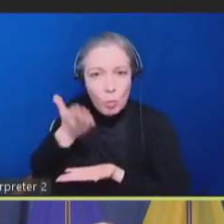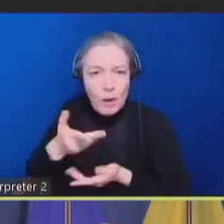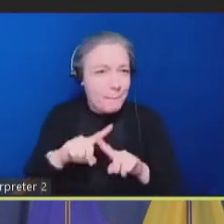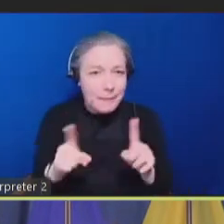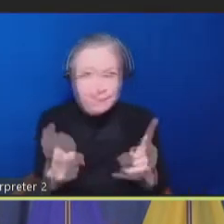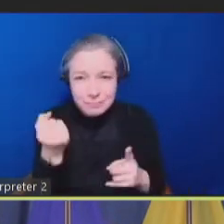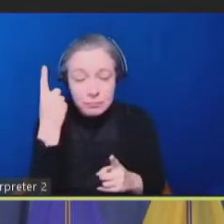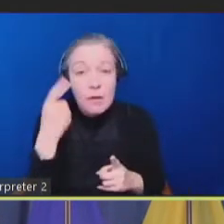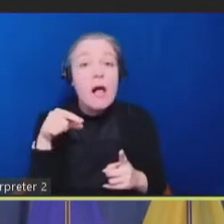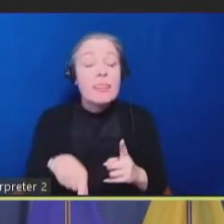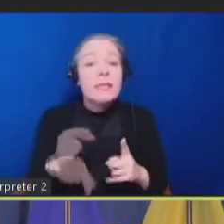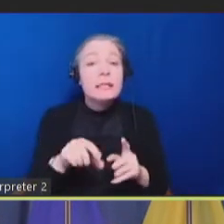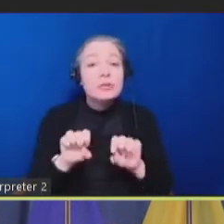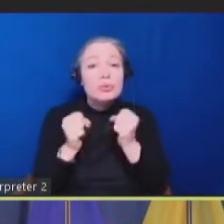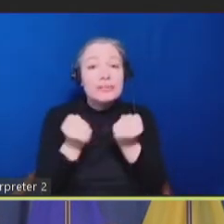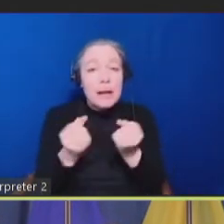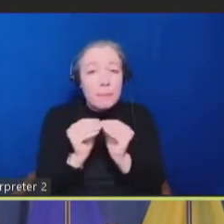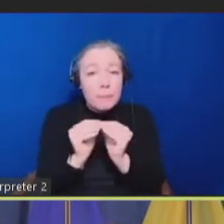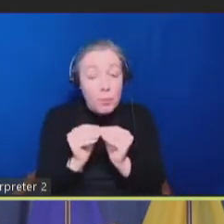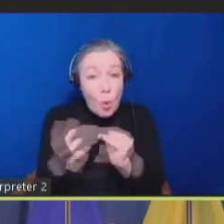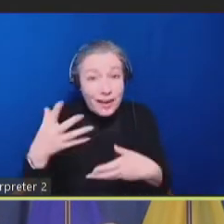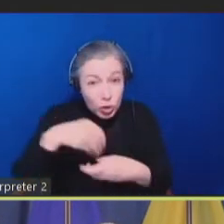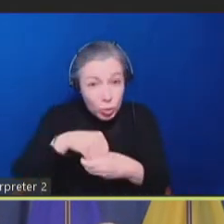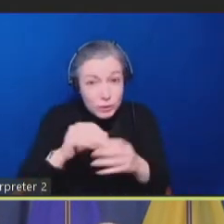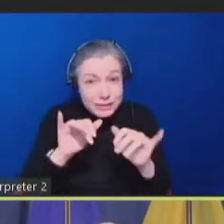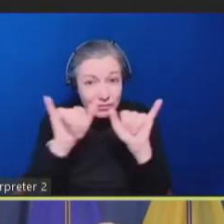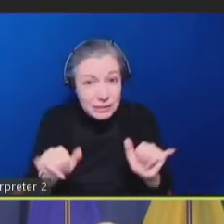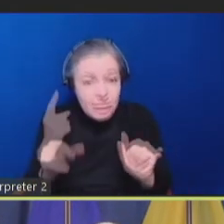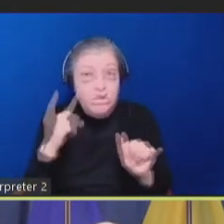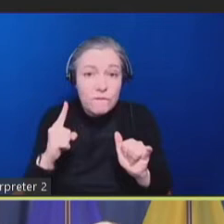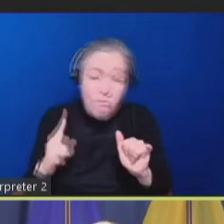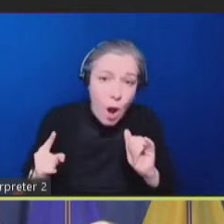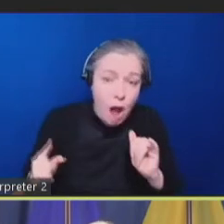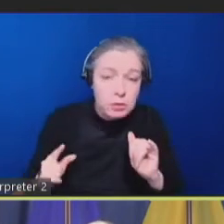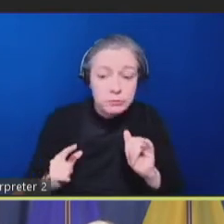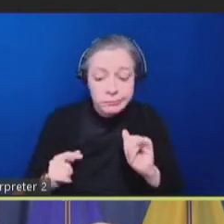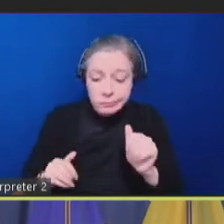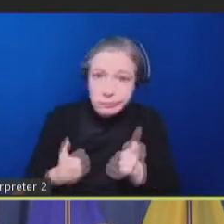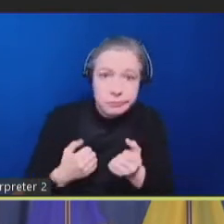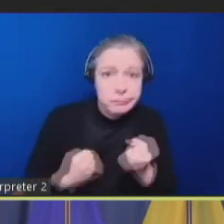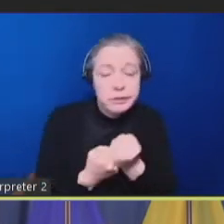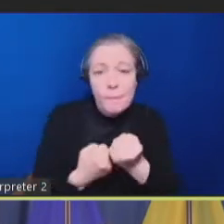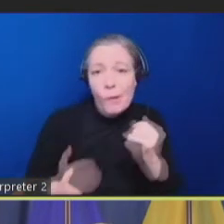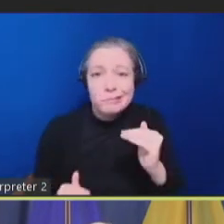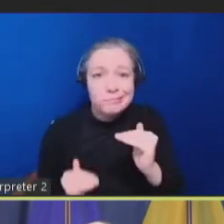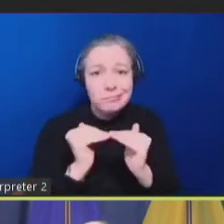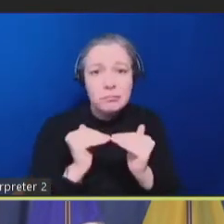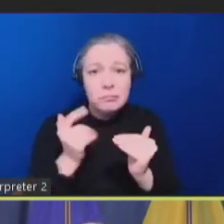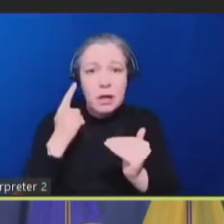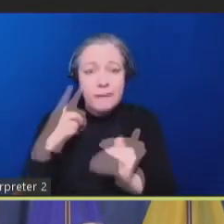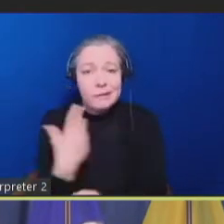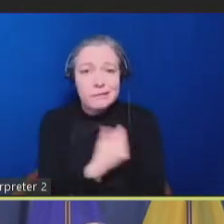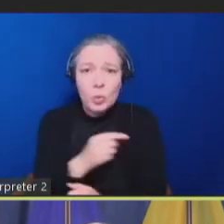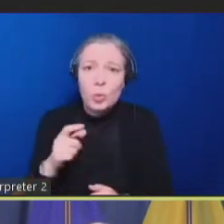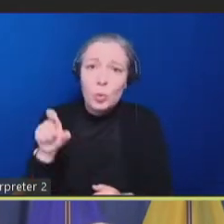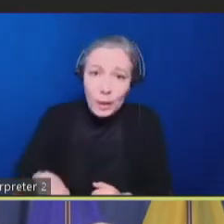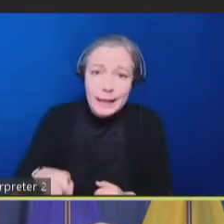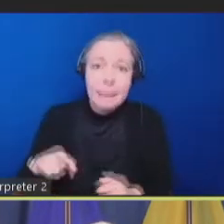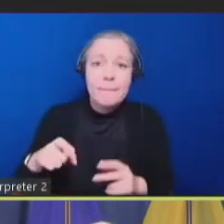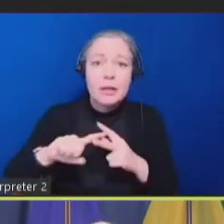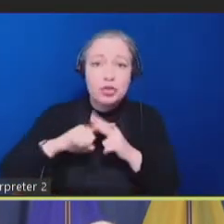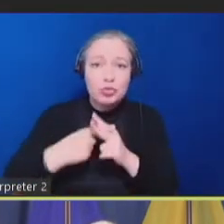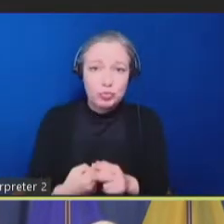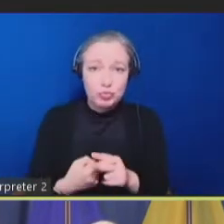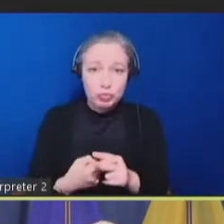advancing equity for vaccines and other things, we got to start at the start. Which means we need to include people with